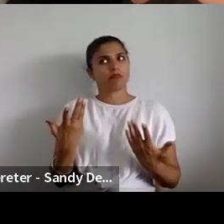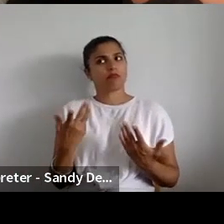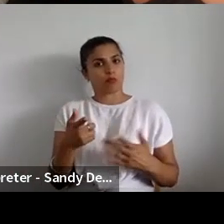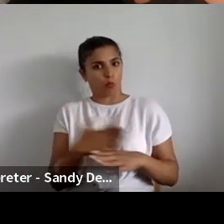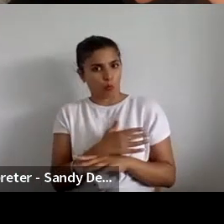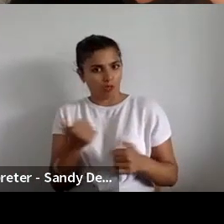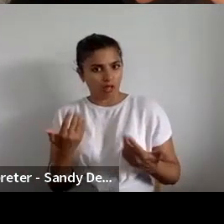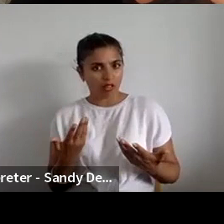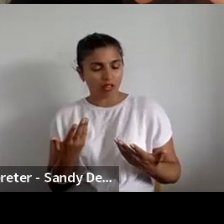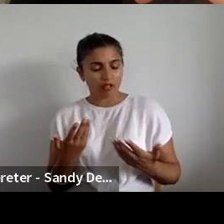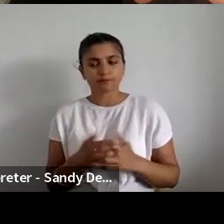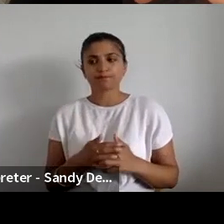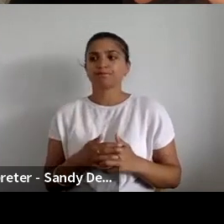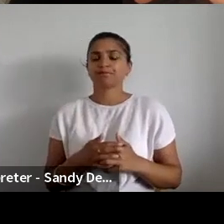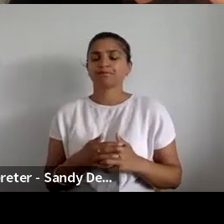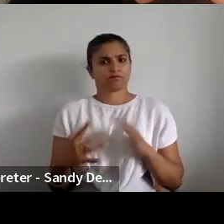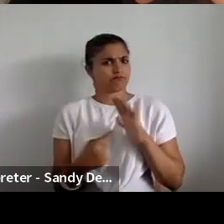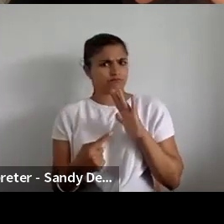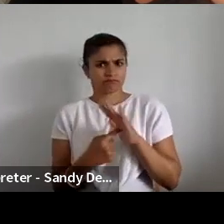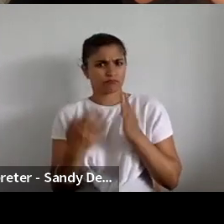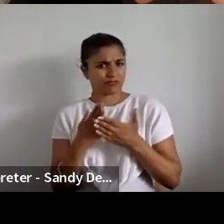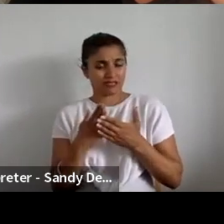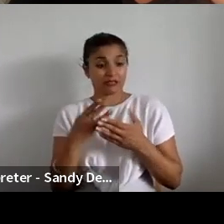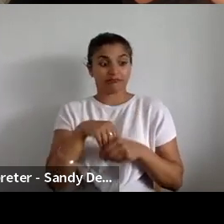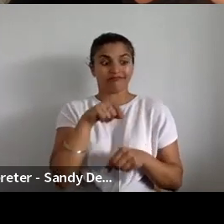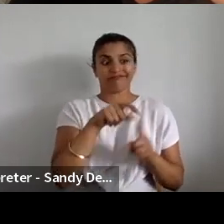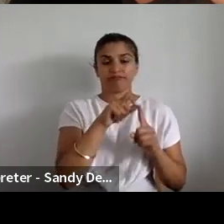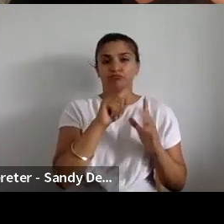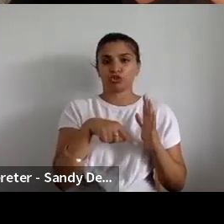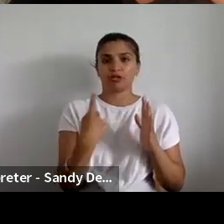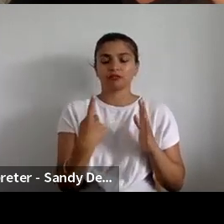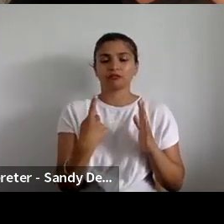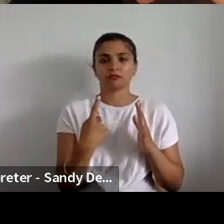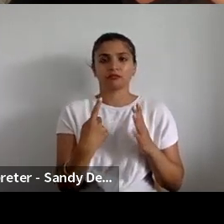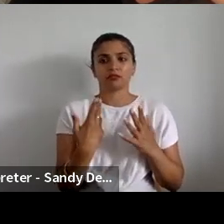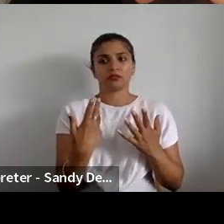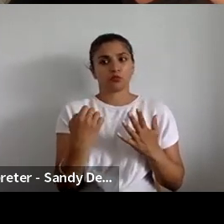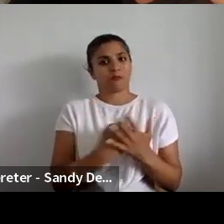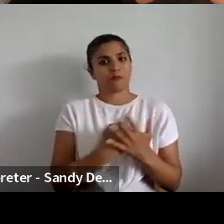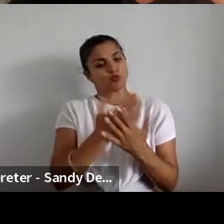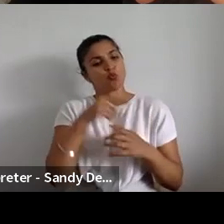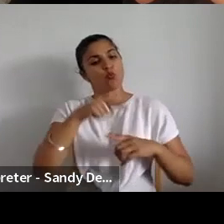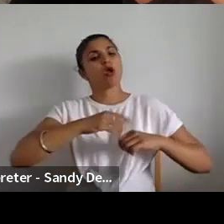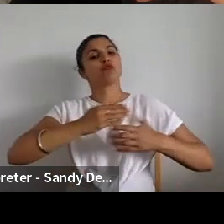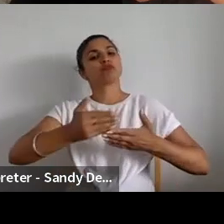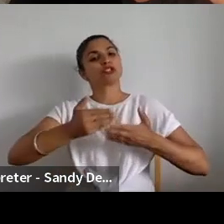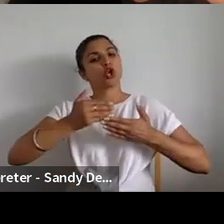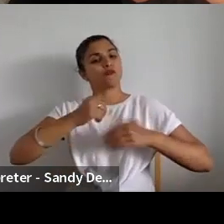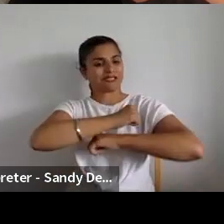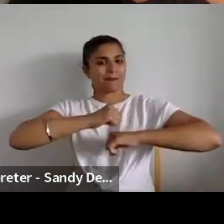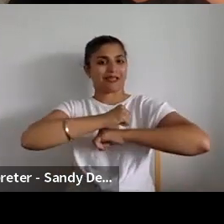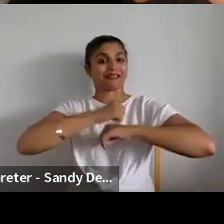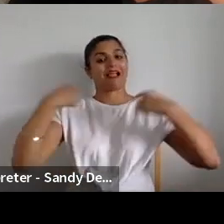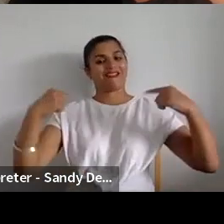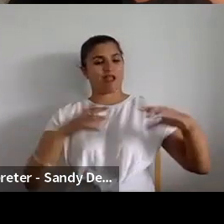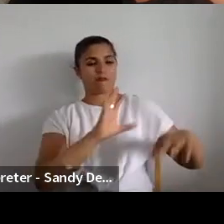how we do that, but it was a really essential part of that entire project to make sure that that that that reserve space was there and. On the whole